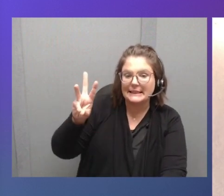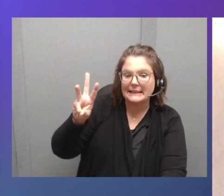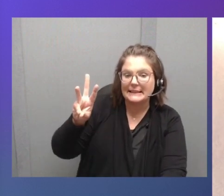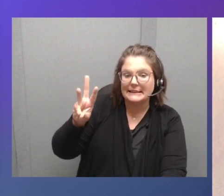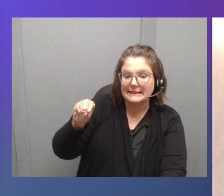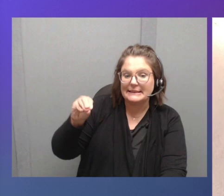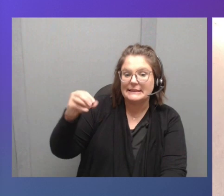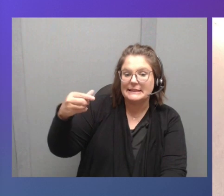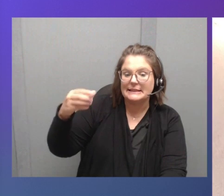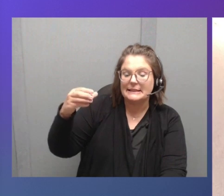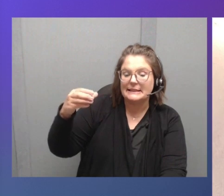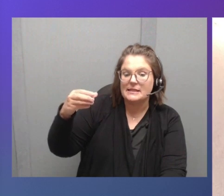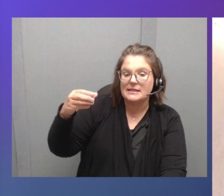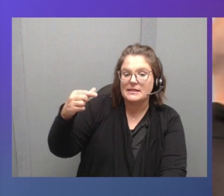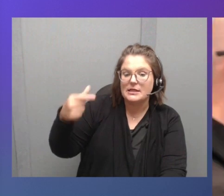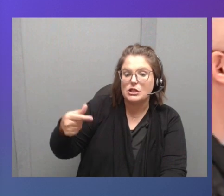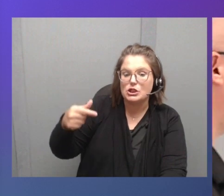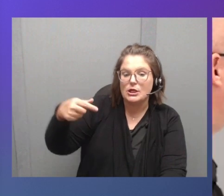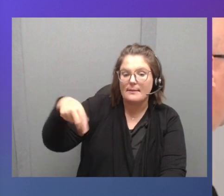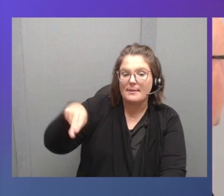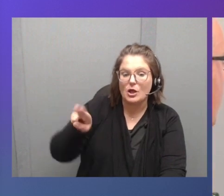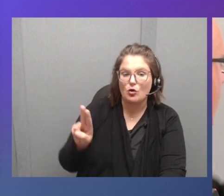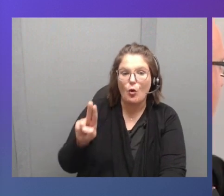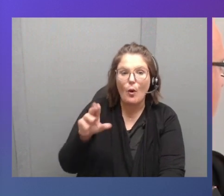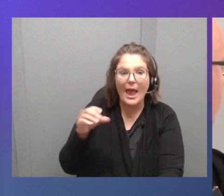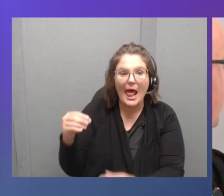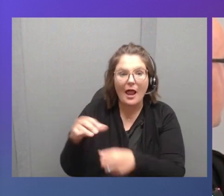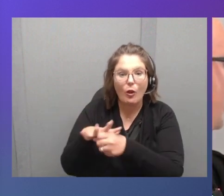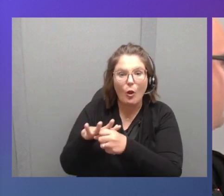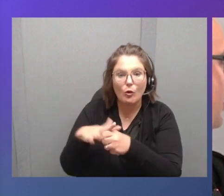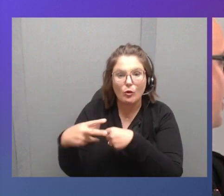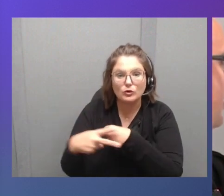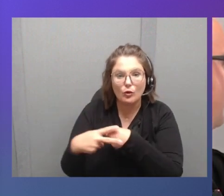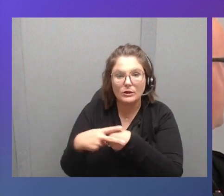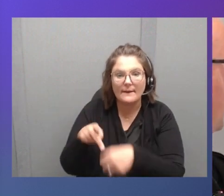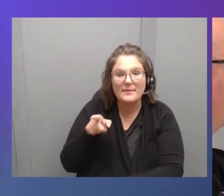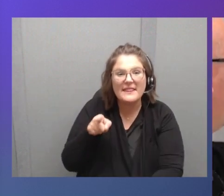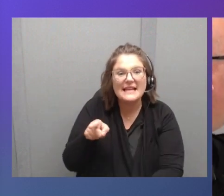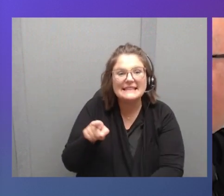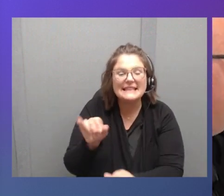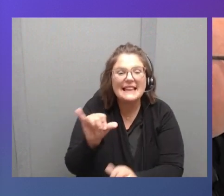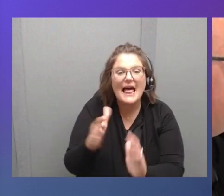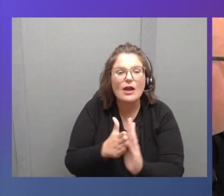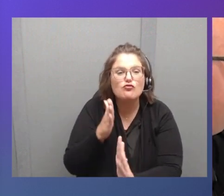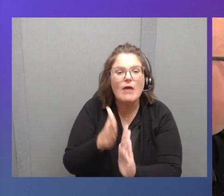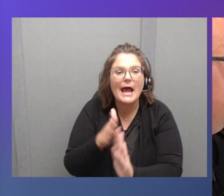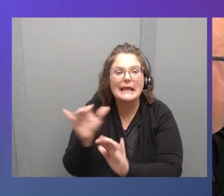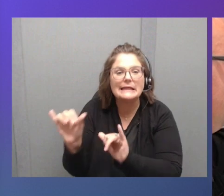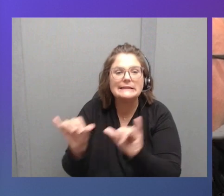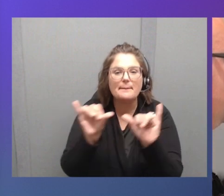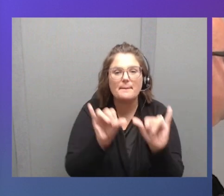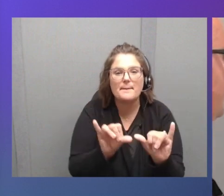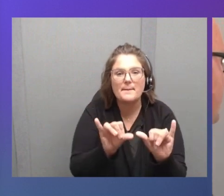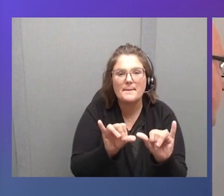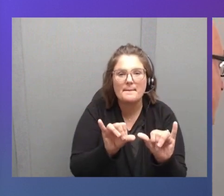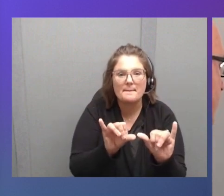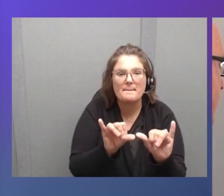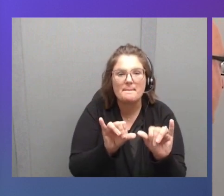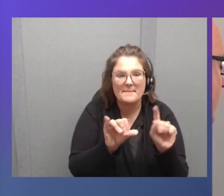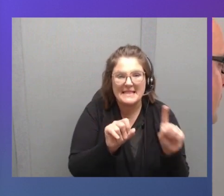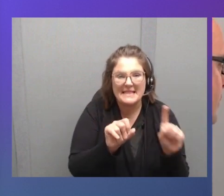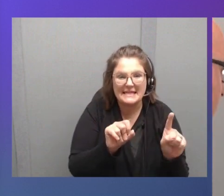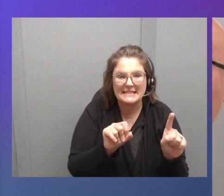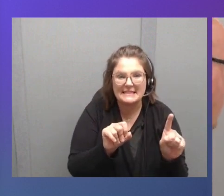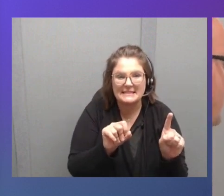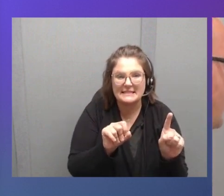local storage. Okay. This is like running the same as on AWS. So then I can